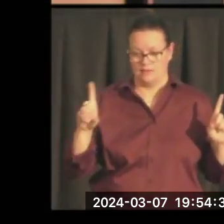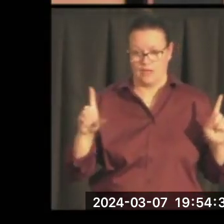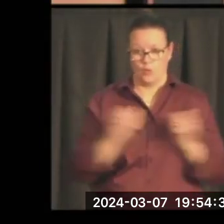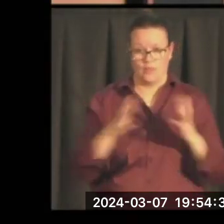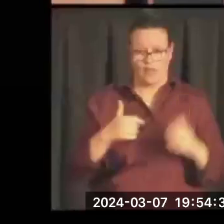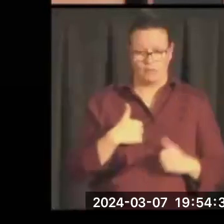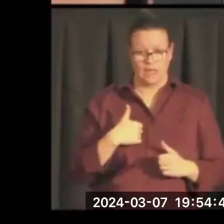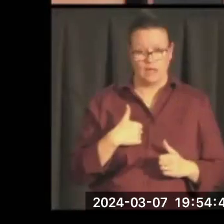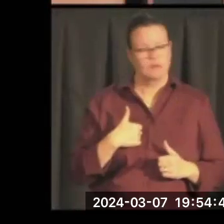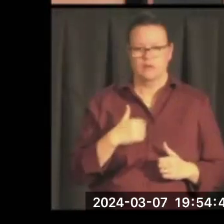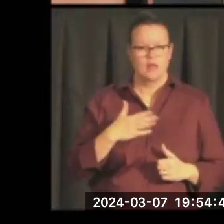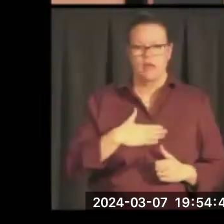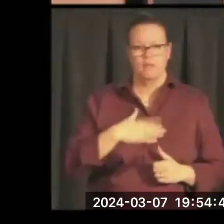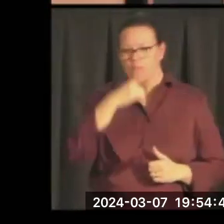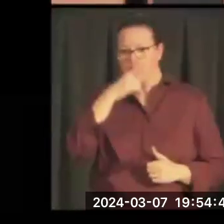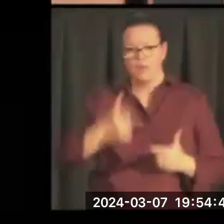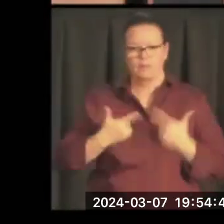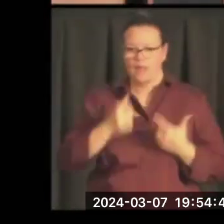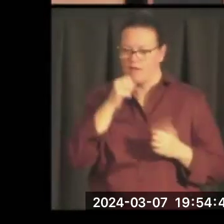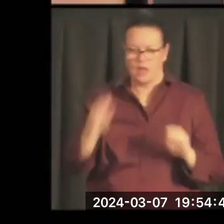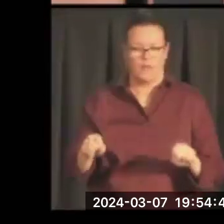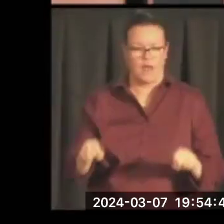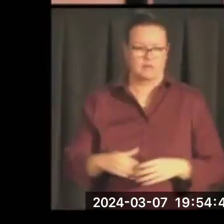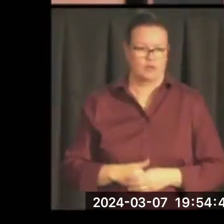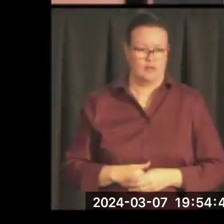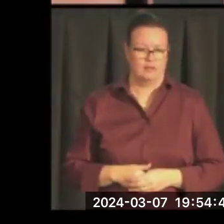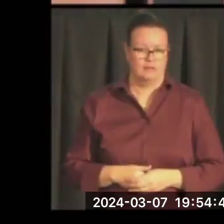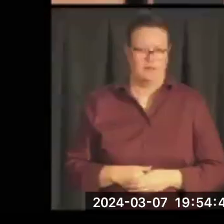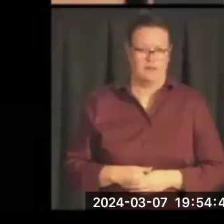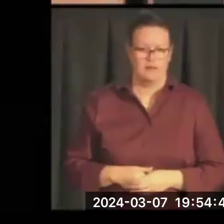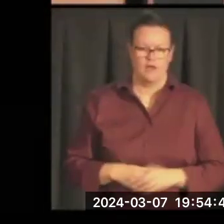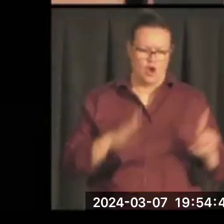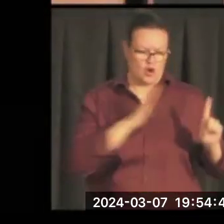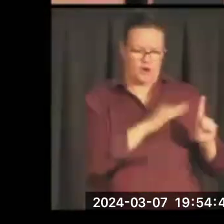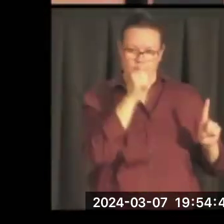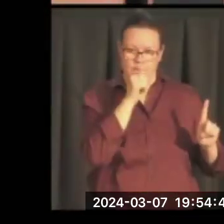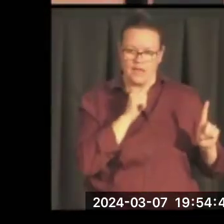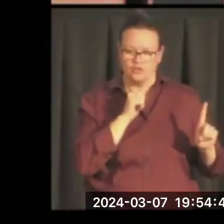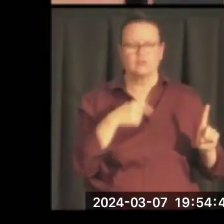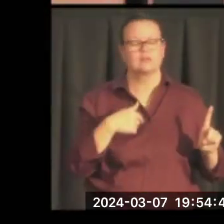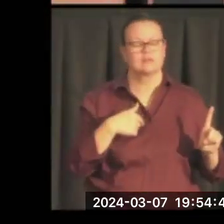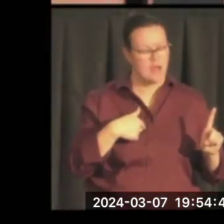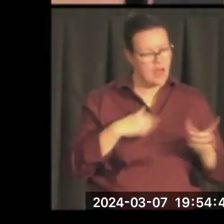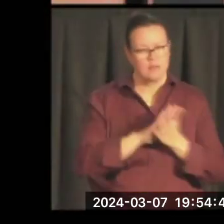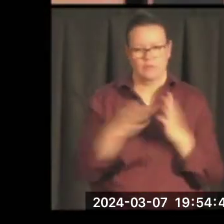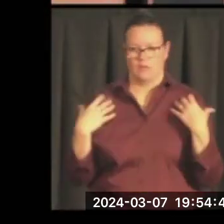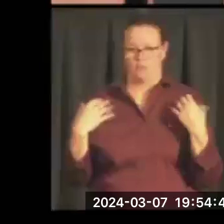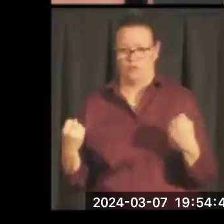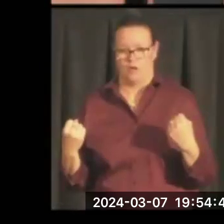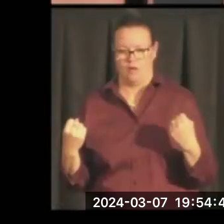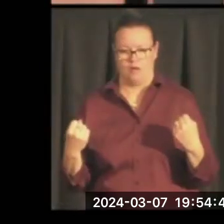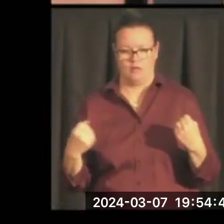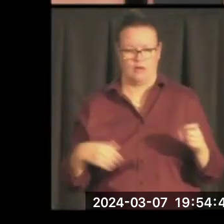possible. If I had not drawn strength from her patience, if I had not found courage